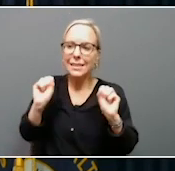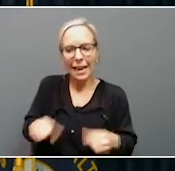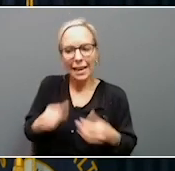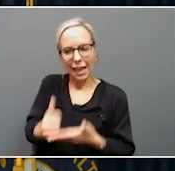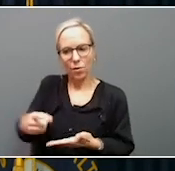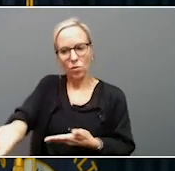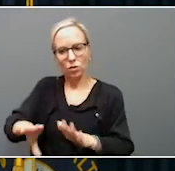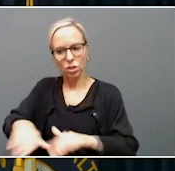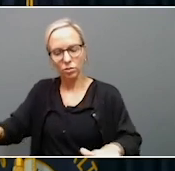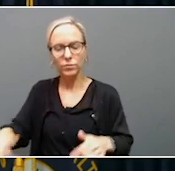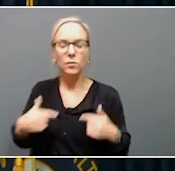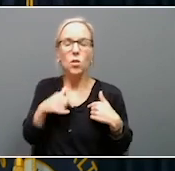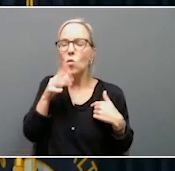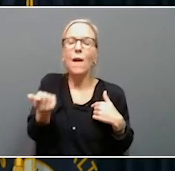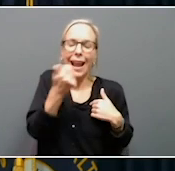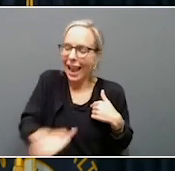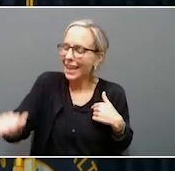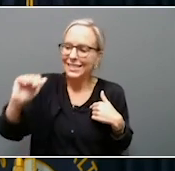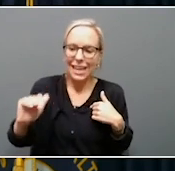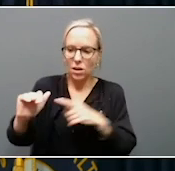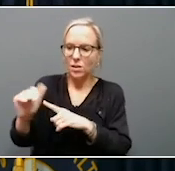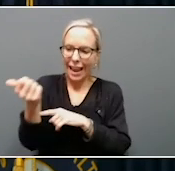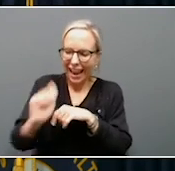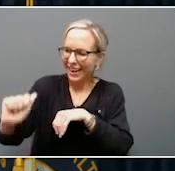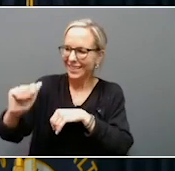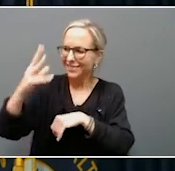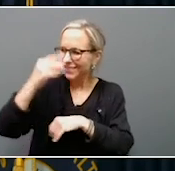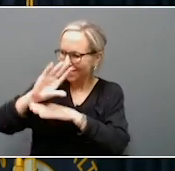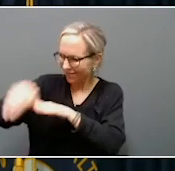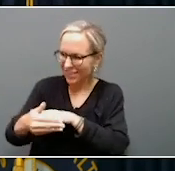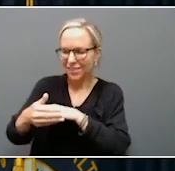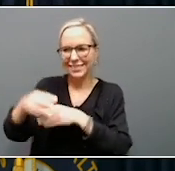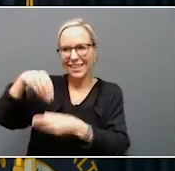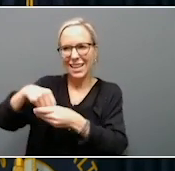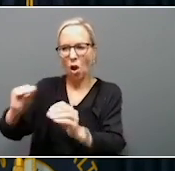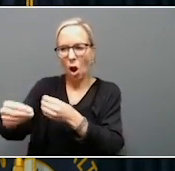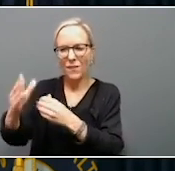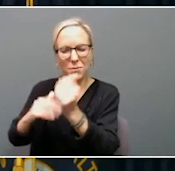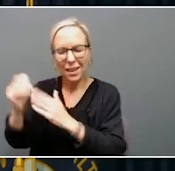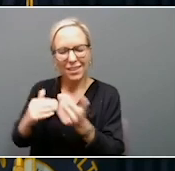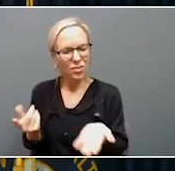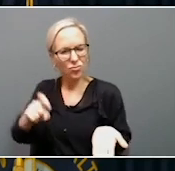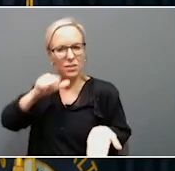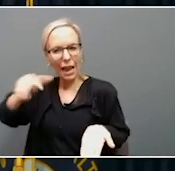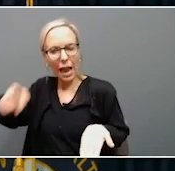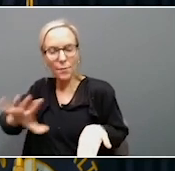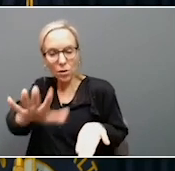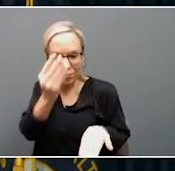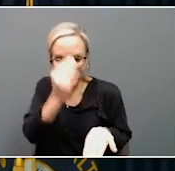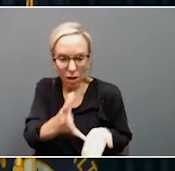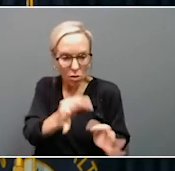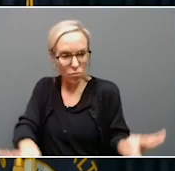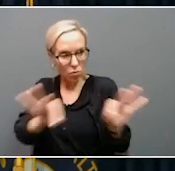don't want a single child to have to spend a single night in an office building. It is important, though, to know that the world we